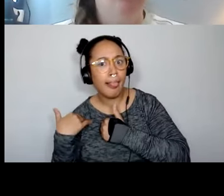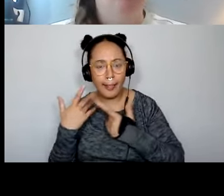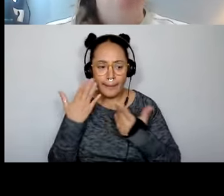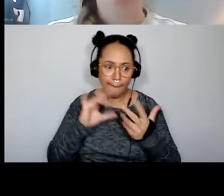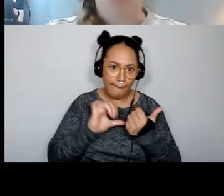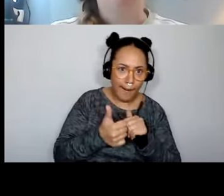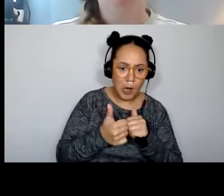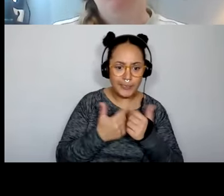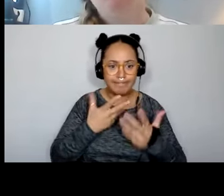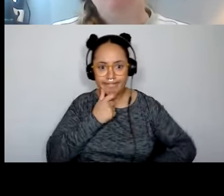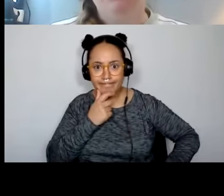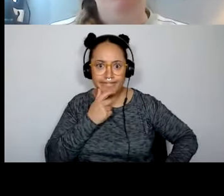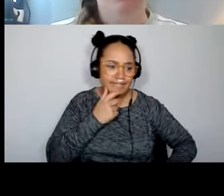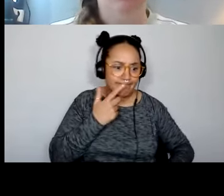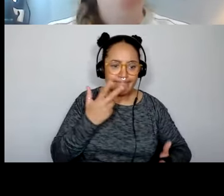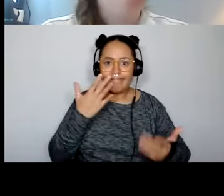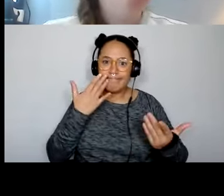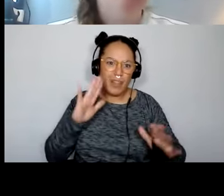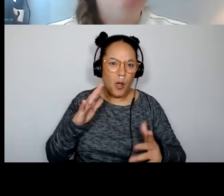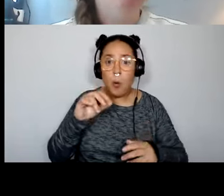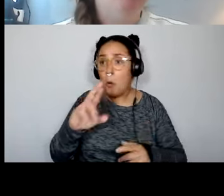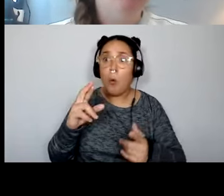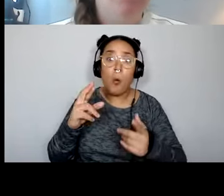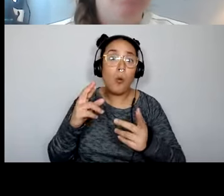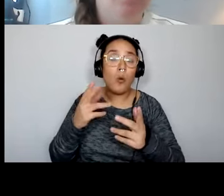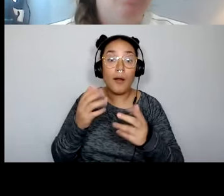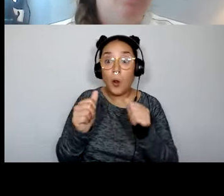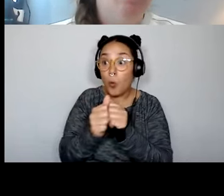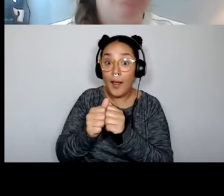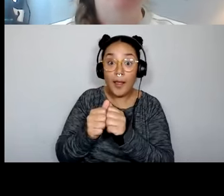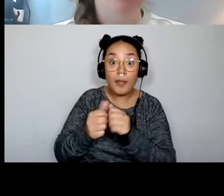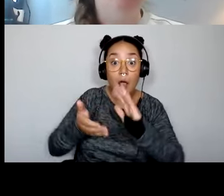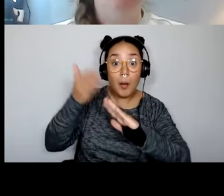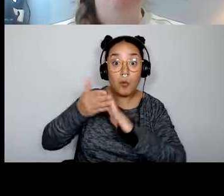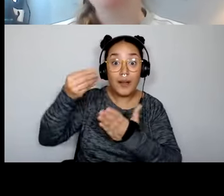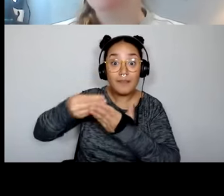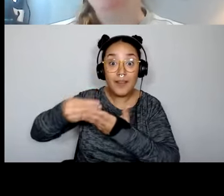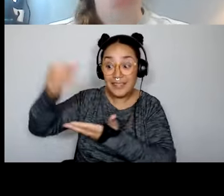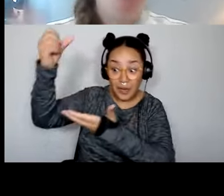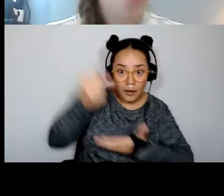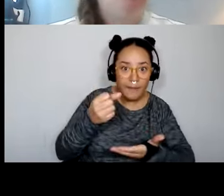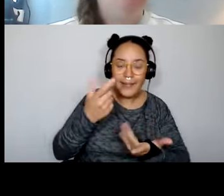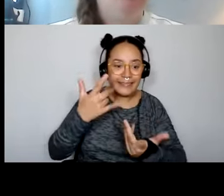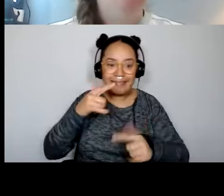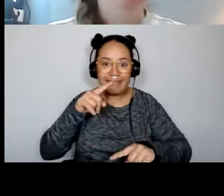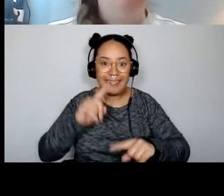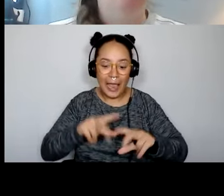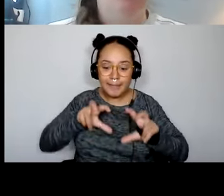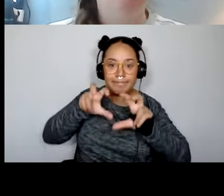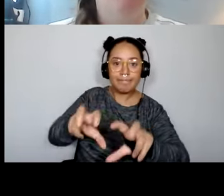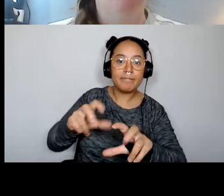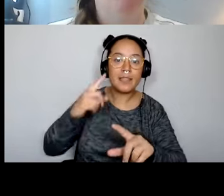address through your regular operating funding or through through other funding that's available. again, most funding